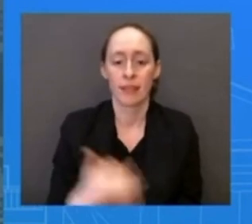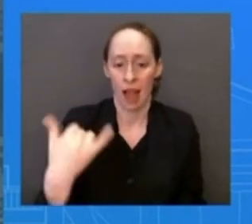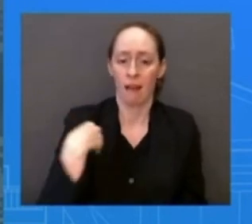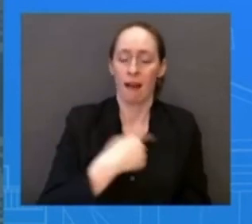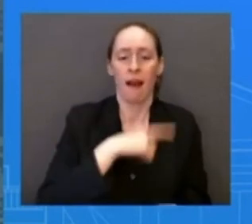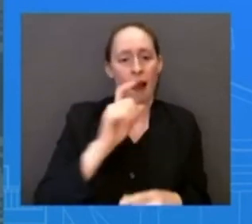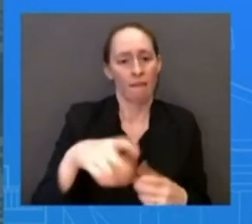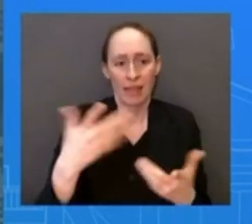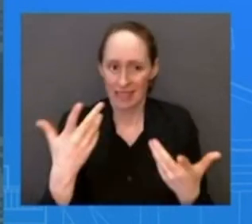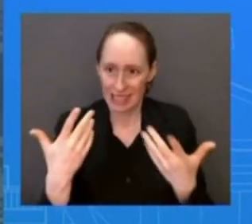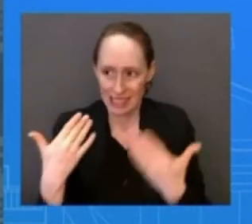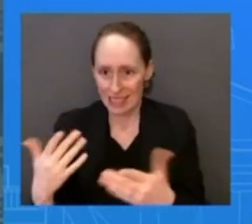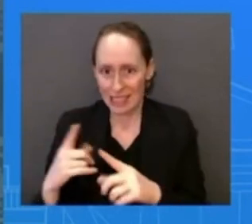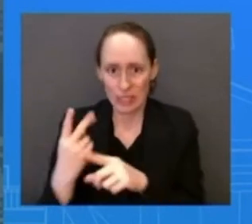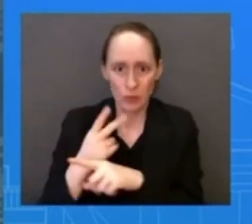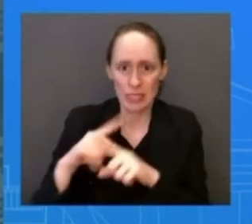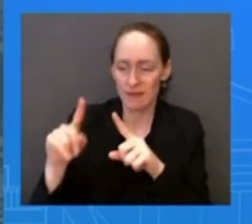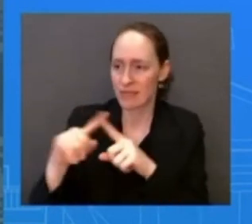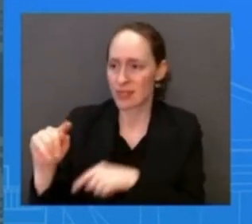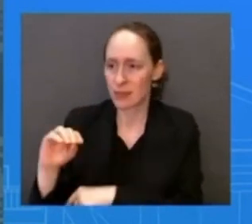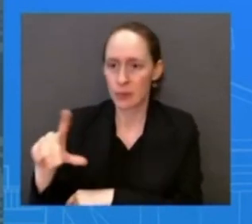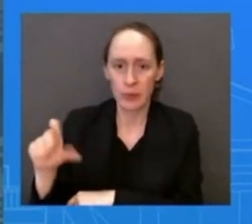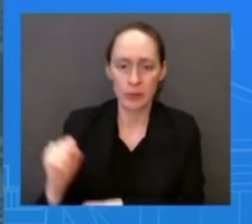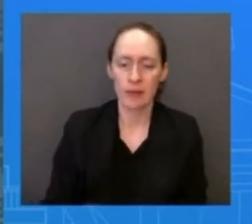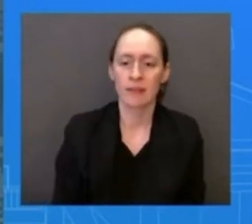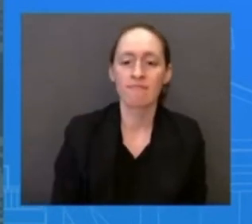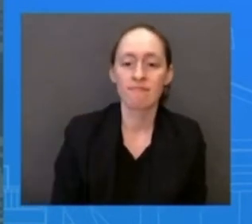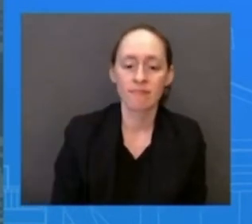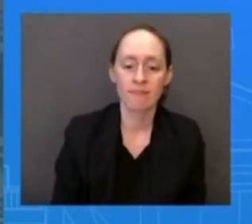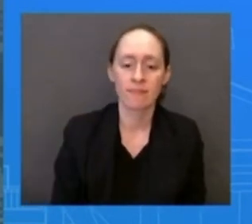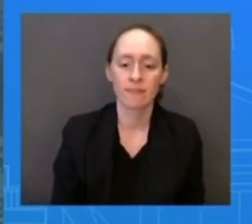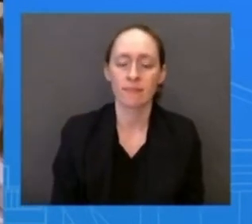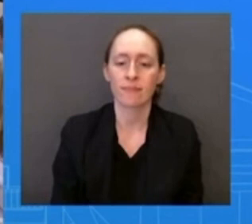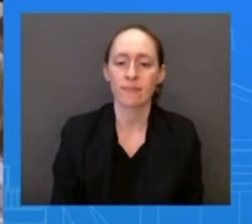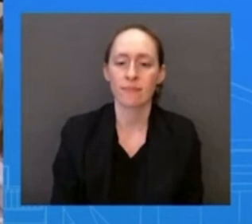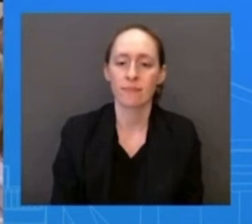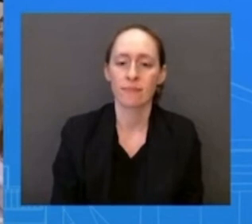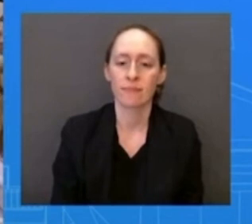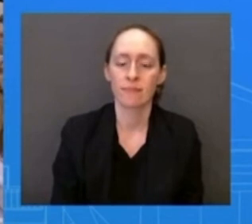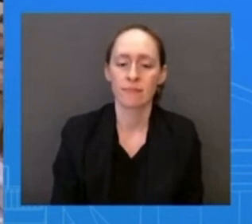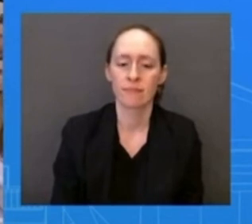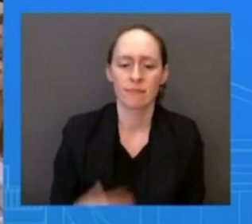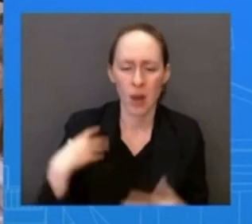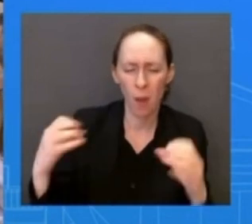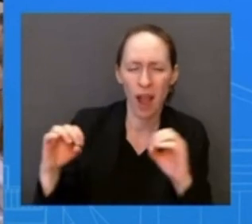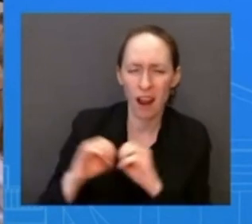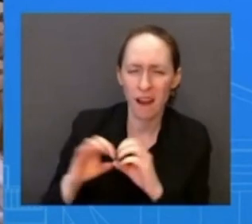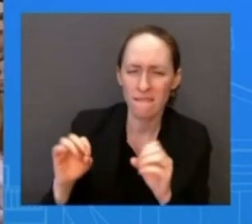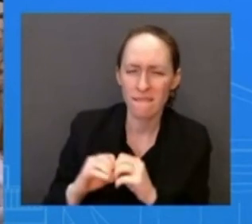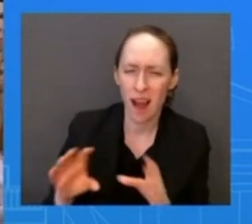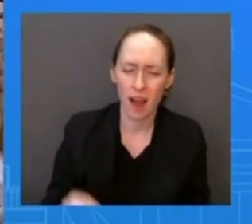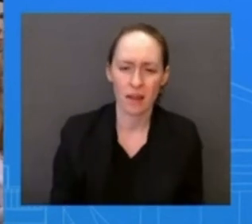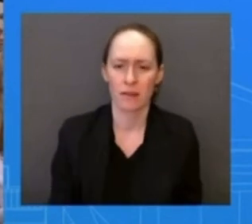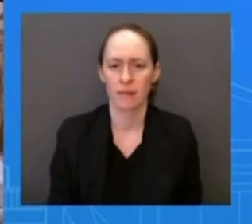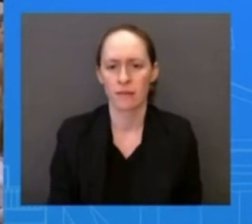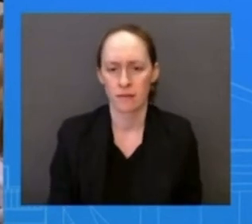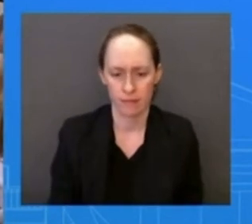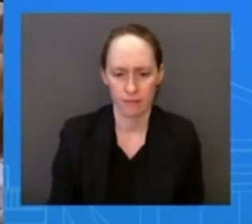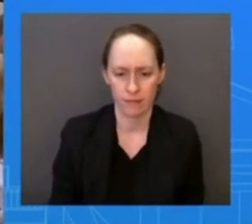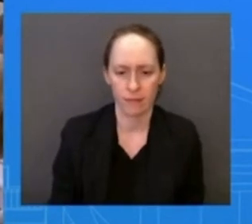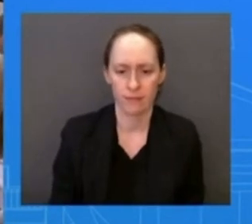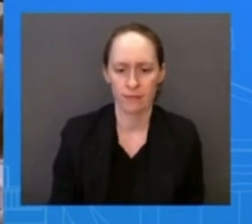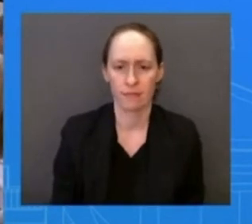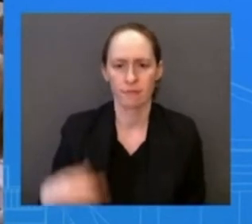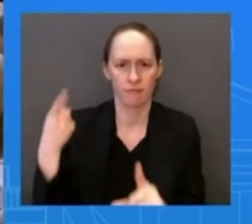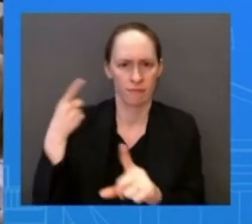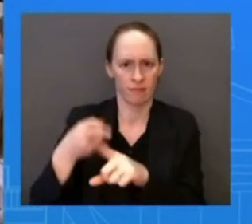Go ahead, Ed. Yeah, thanks, Karine. So one quick clarification I wanted to ask you about. So on the sanctions, do those third-party countries attempting to evade our sanctions